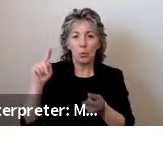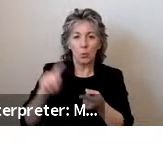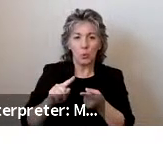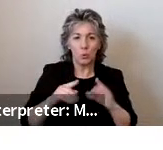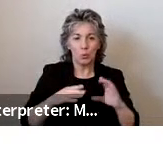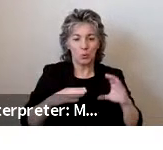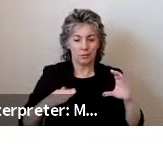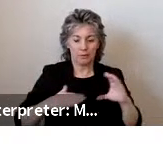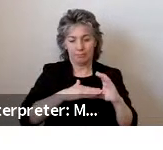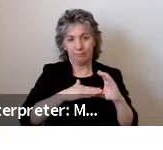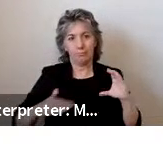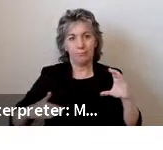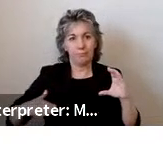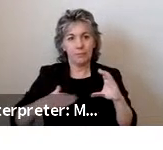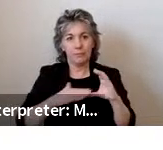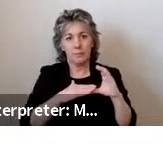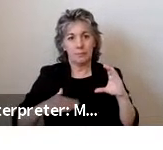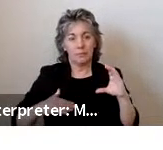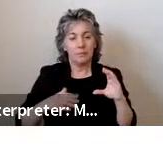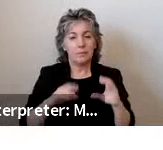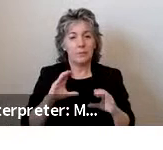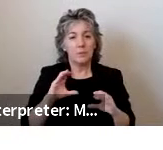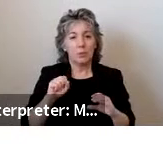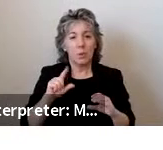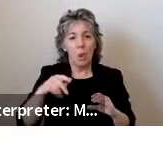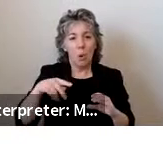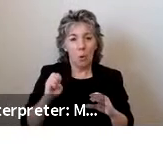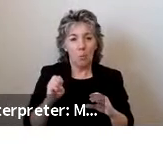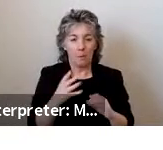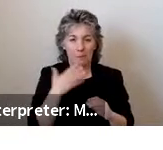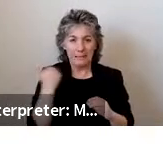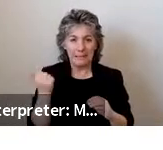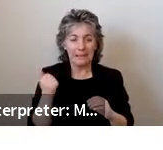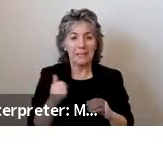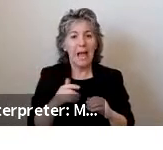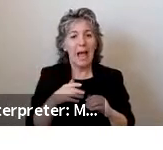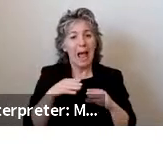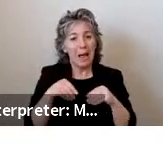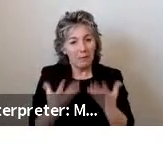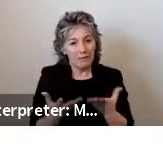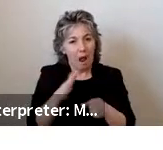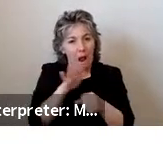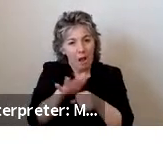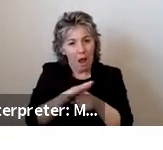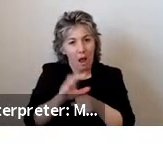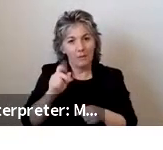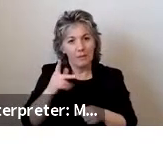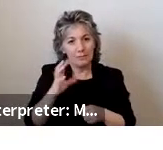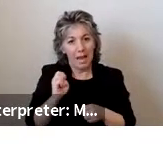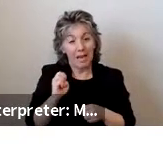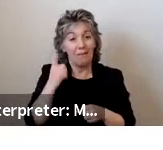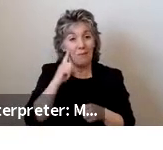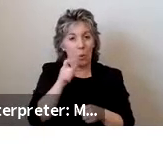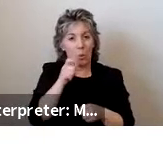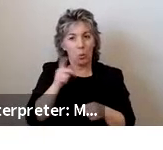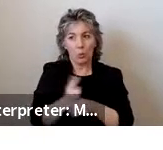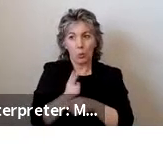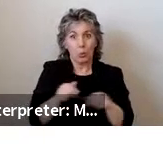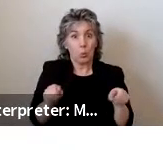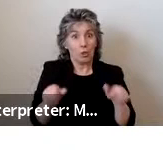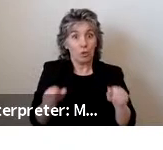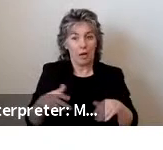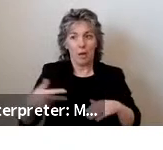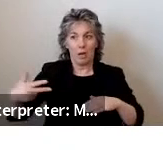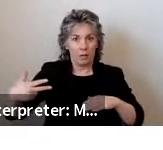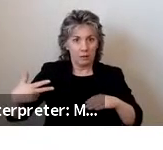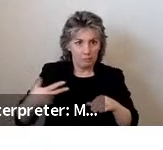possible and should provide adequate space to allow those using wheel mobility devices enough clearance to